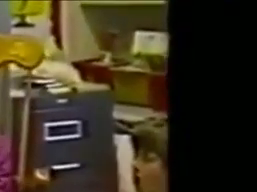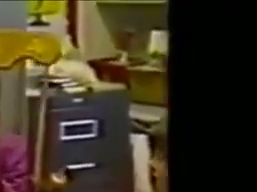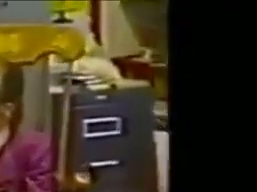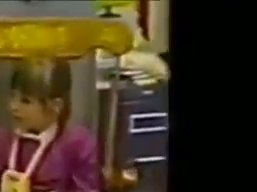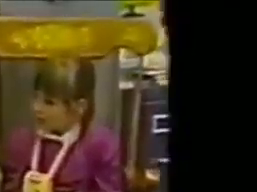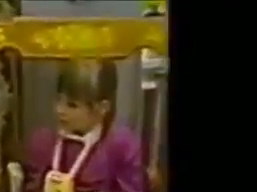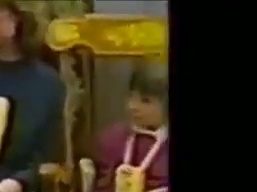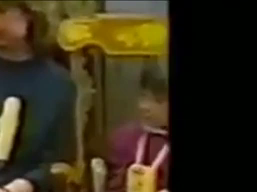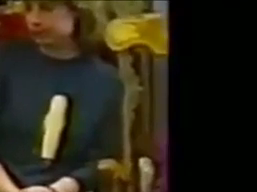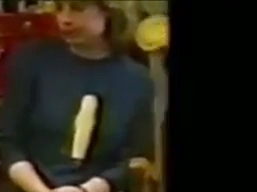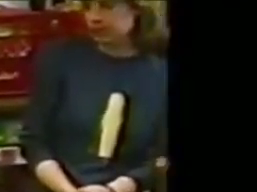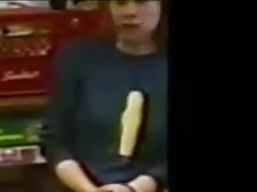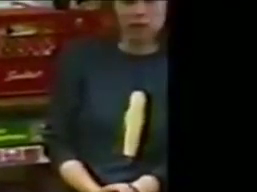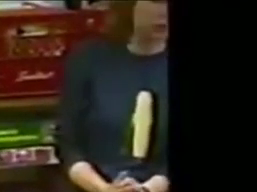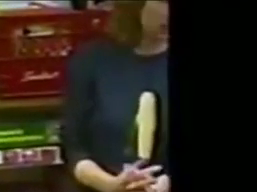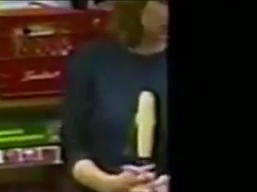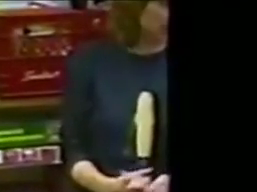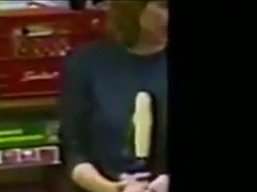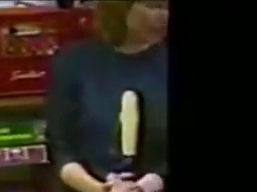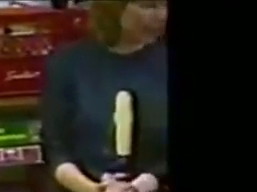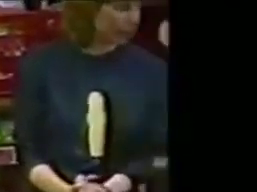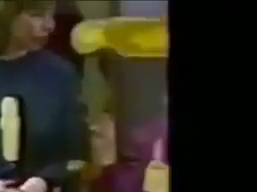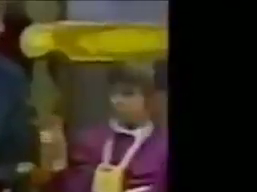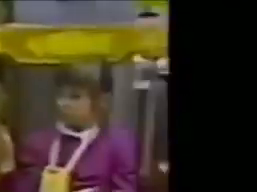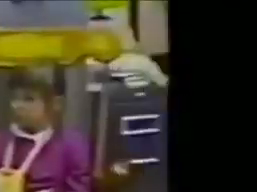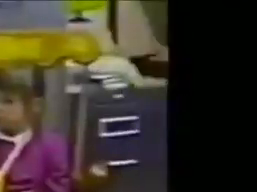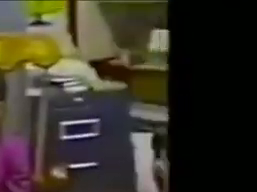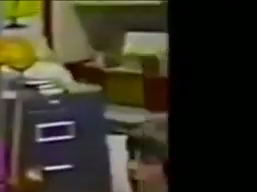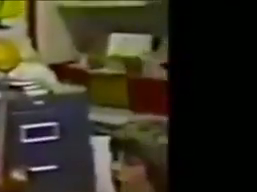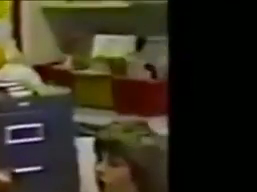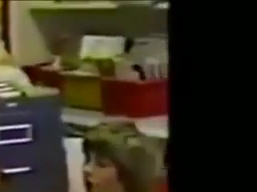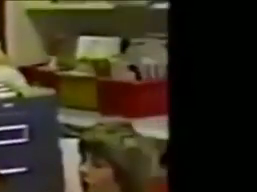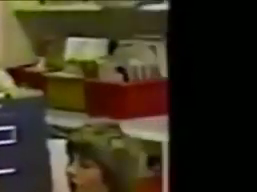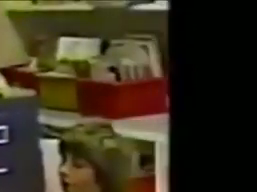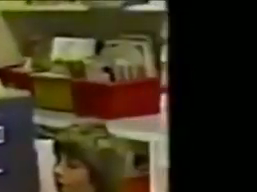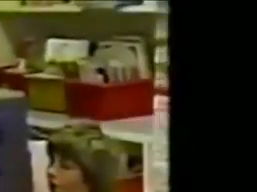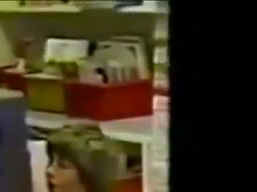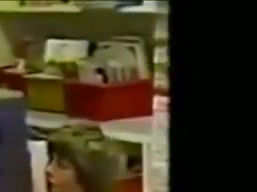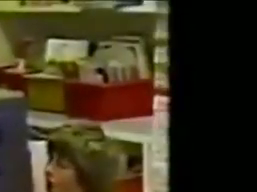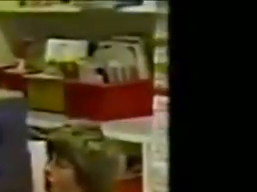Raheel? Did you number the page? No.